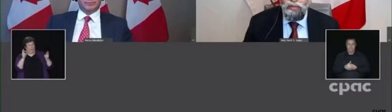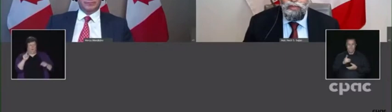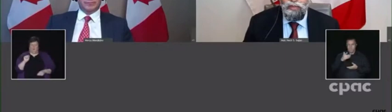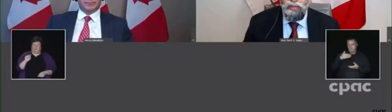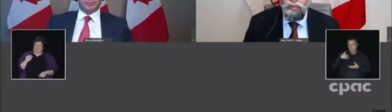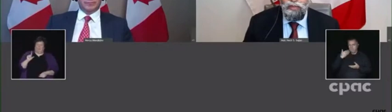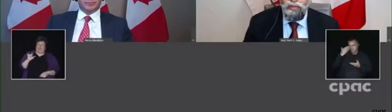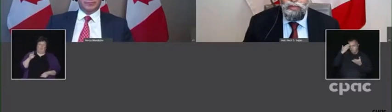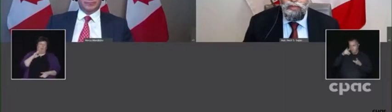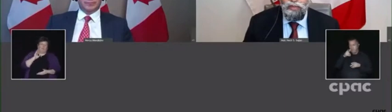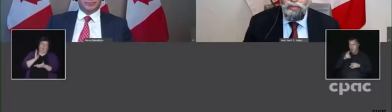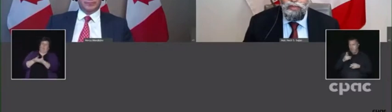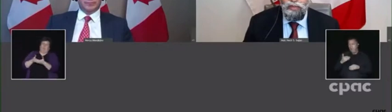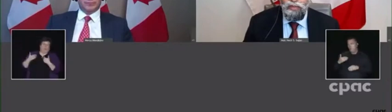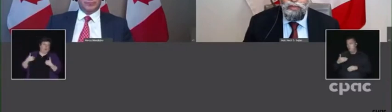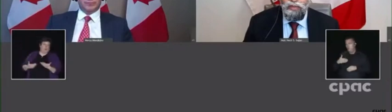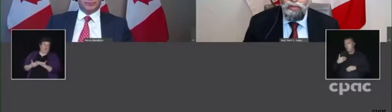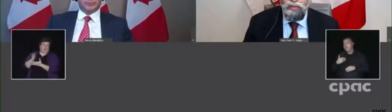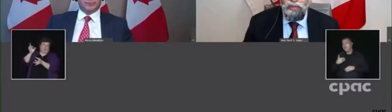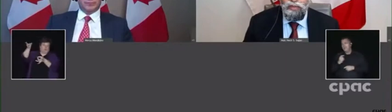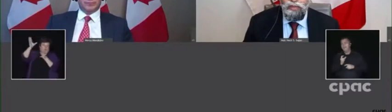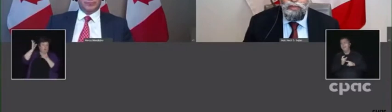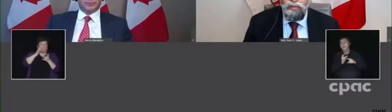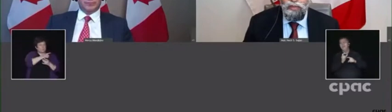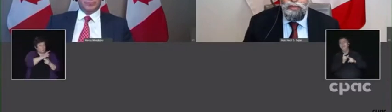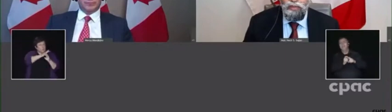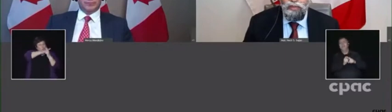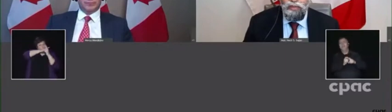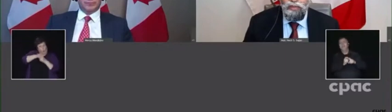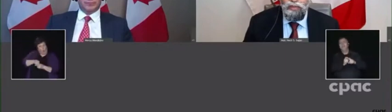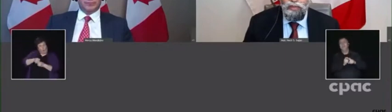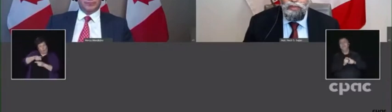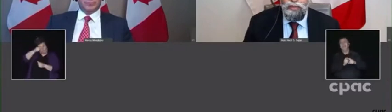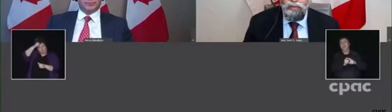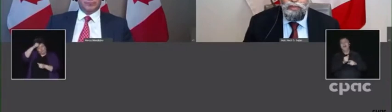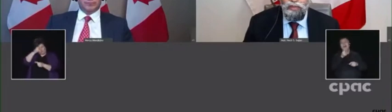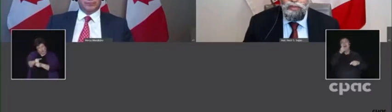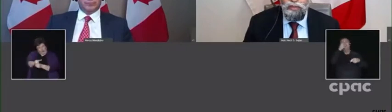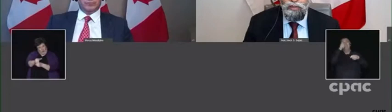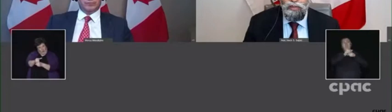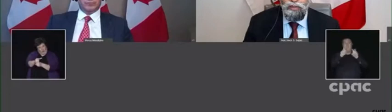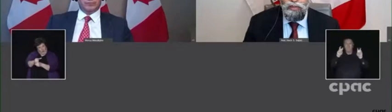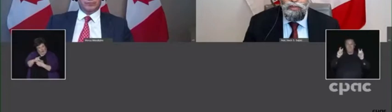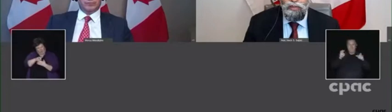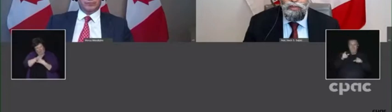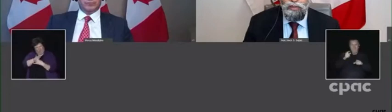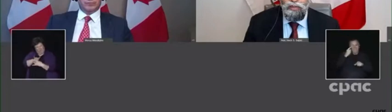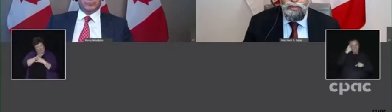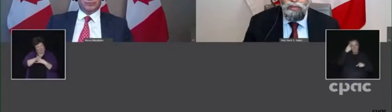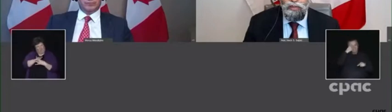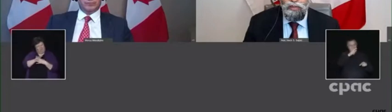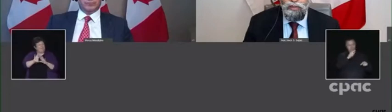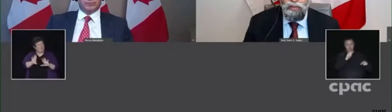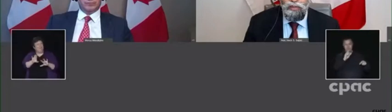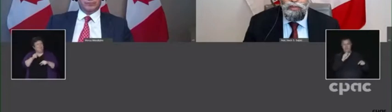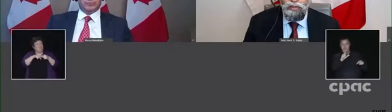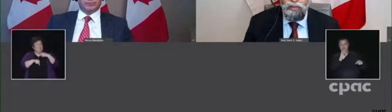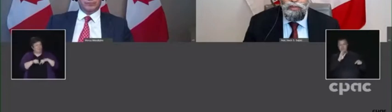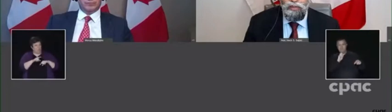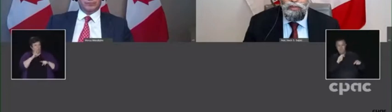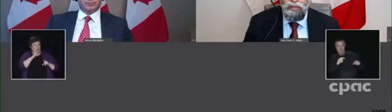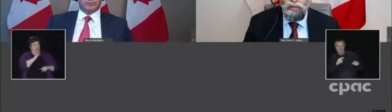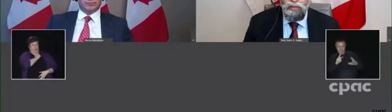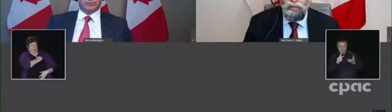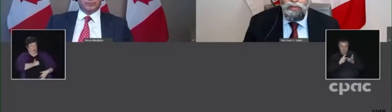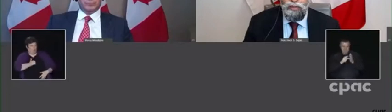atrocities. It's just a really jarring phrase. Do you just want to walk that back now? Could you just take that back? Or do you